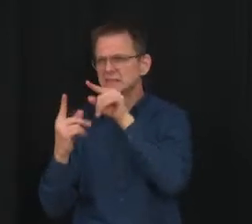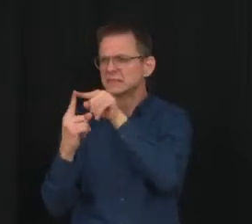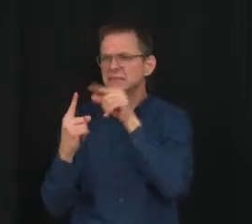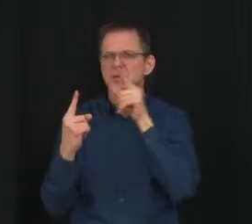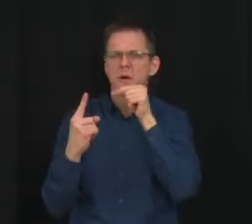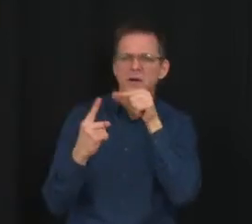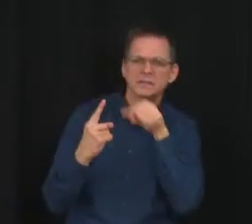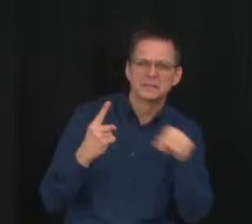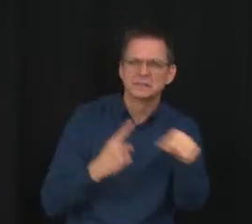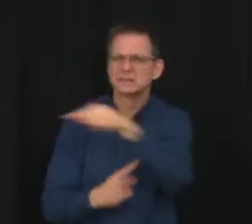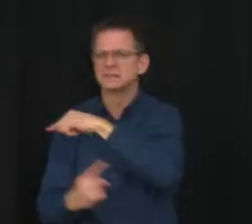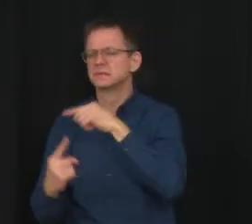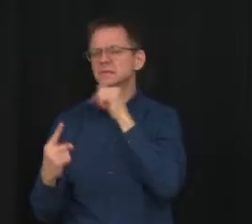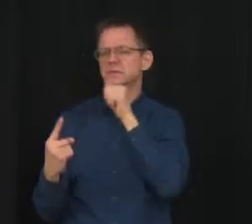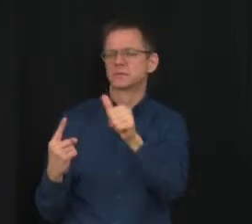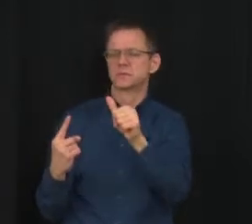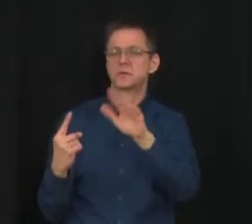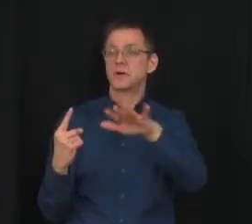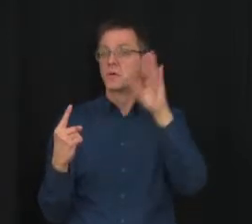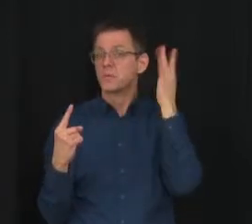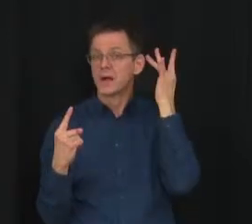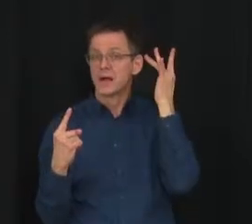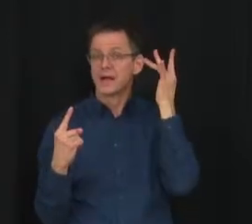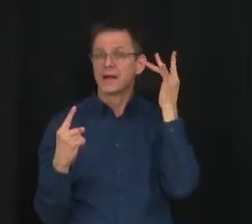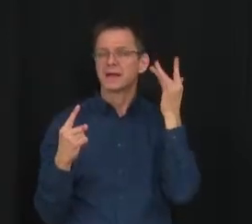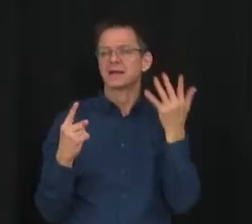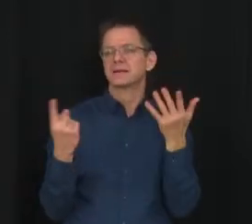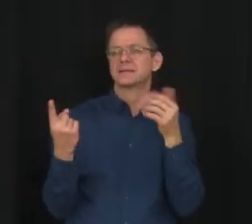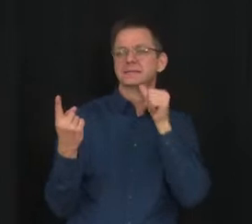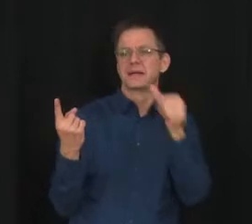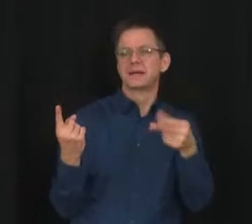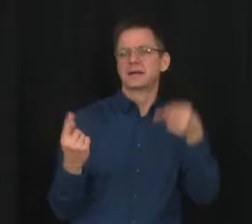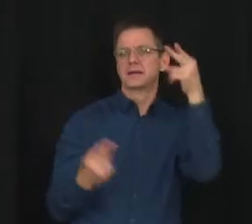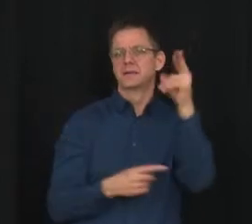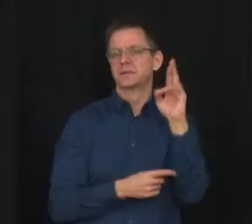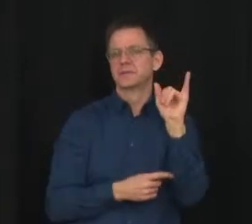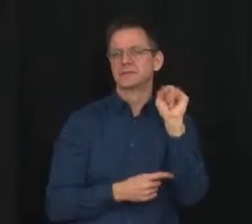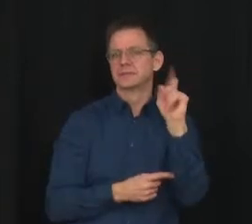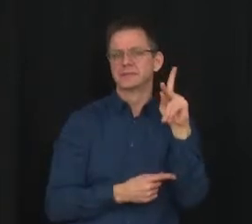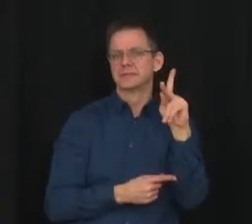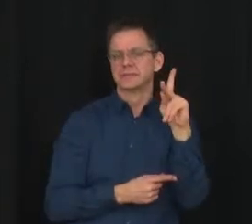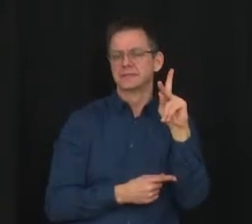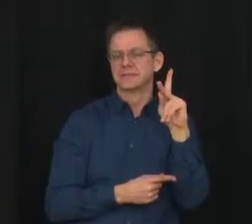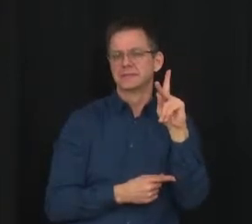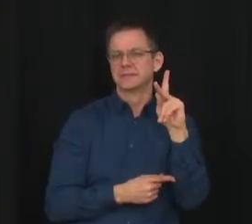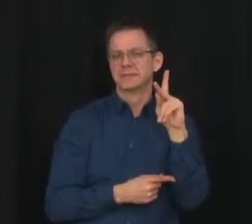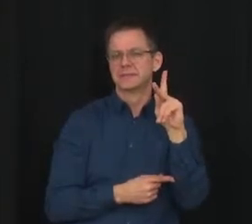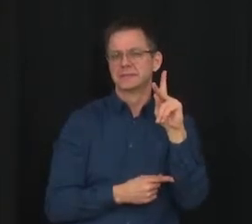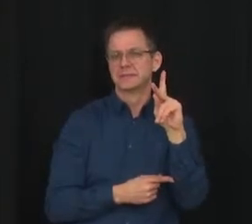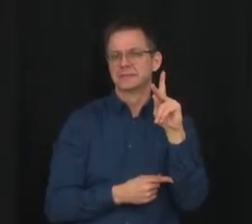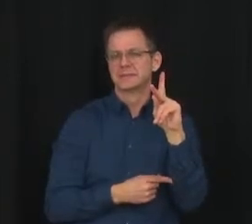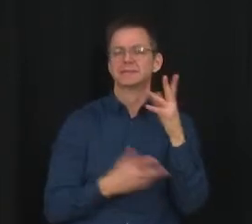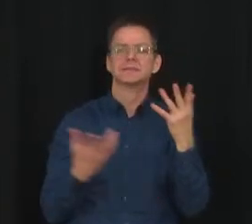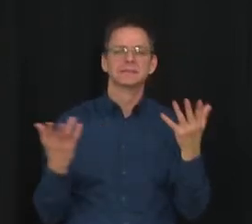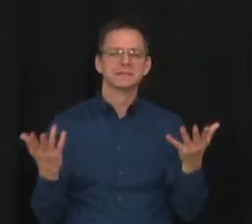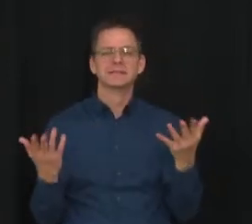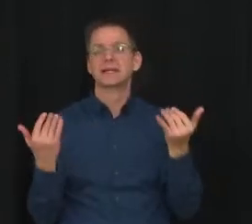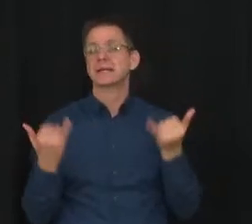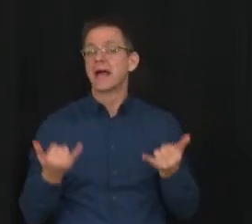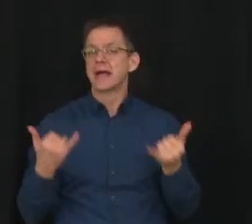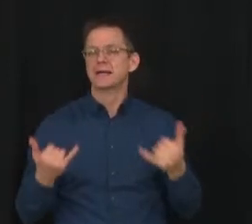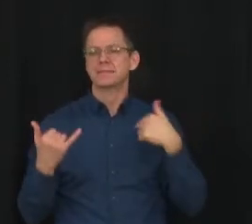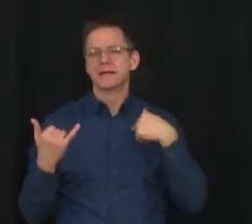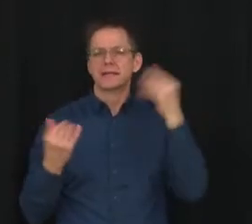change, and similar to other provinces, Alberta is assessing different options for an approach to school reporting that reflects the current